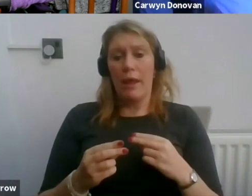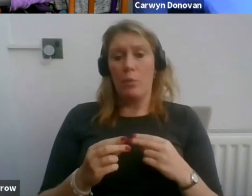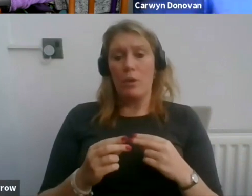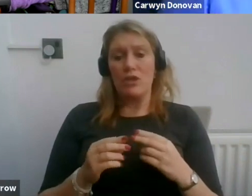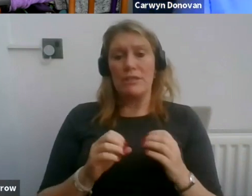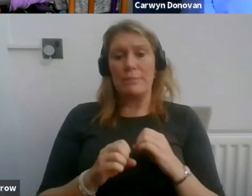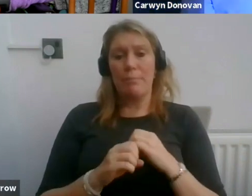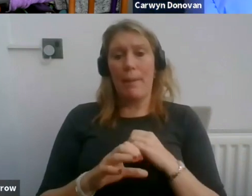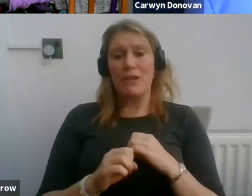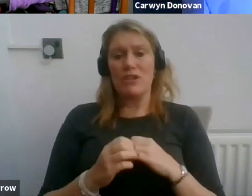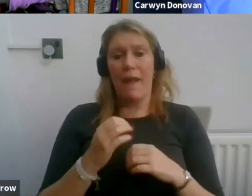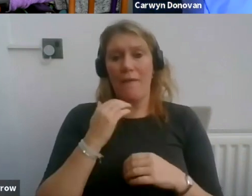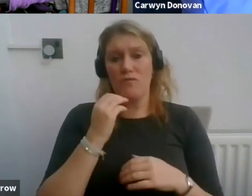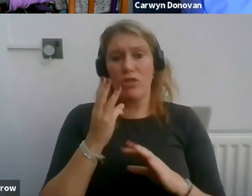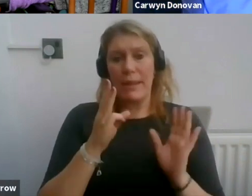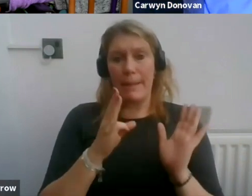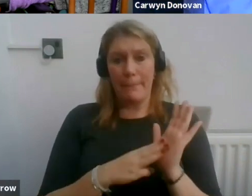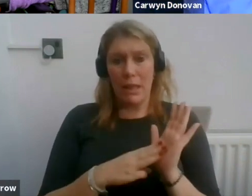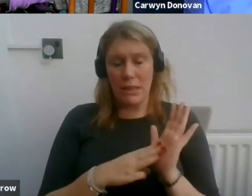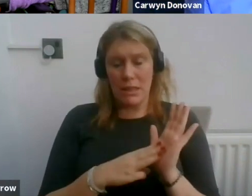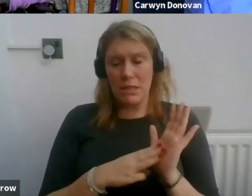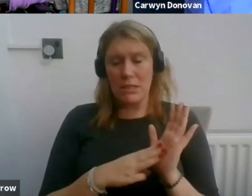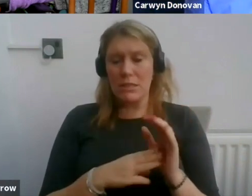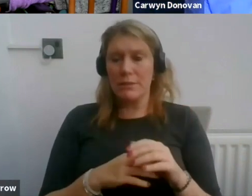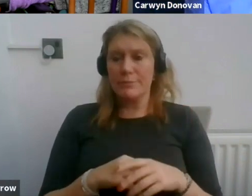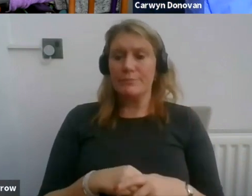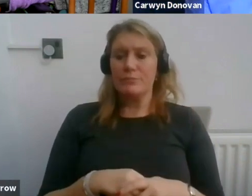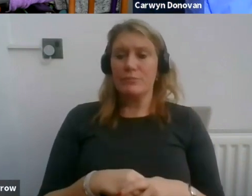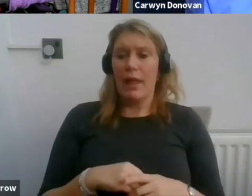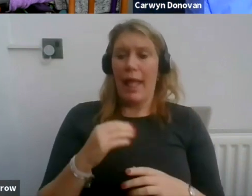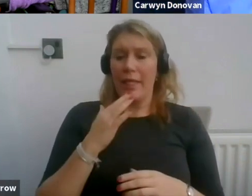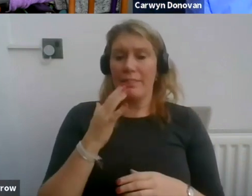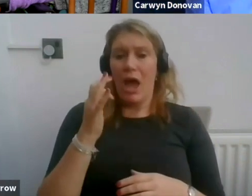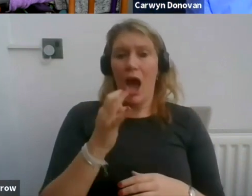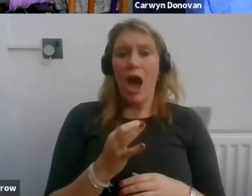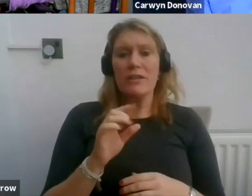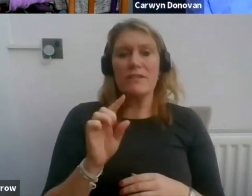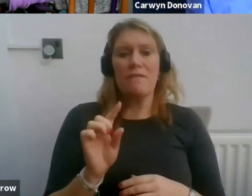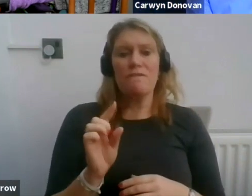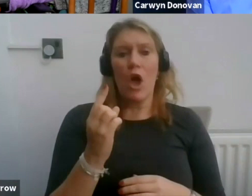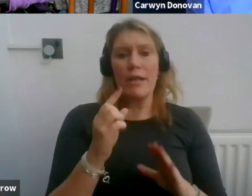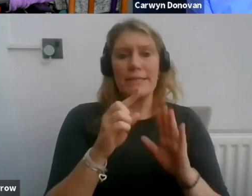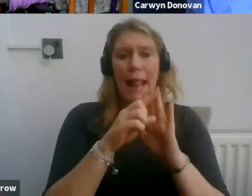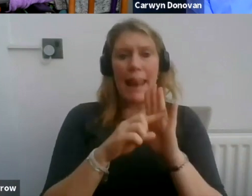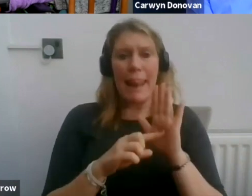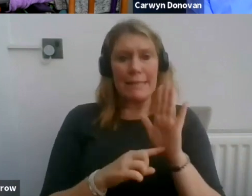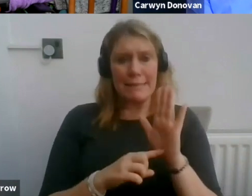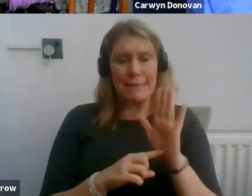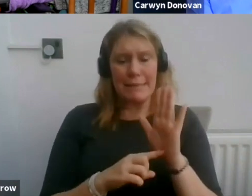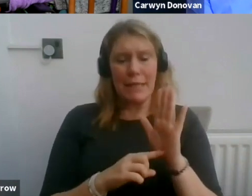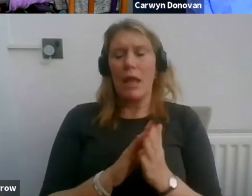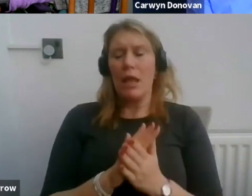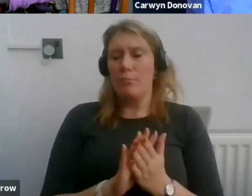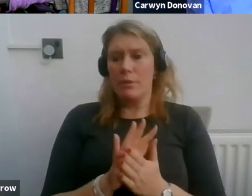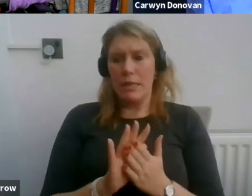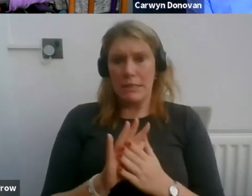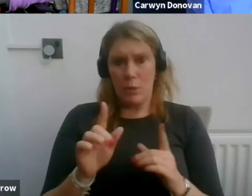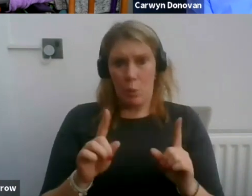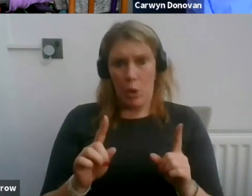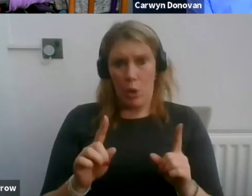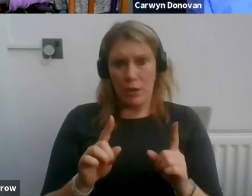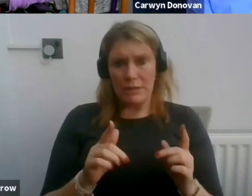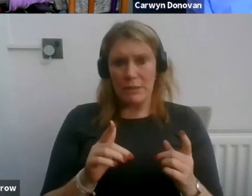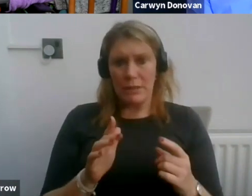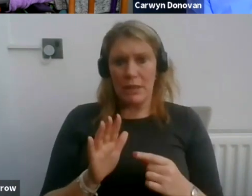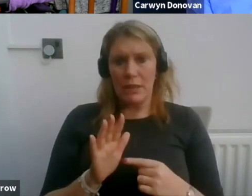list is called the Ask First List and the Ask First List highlights to our members engagers